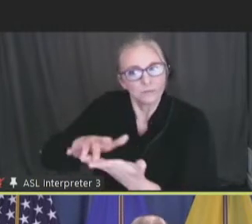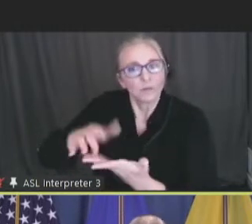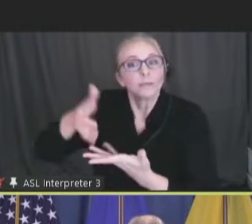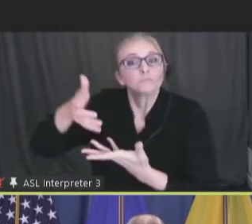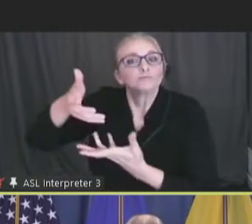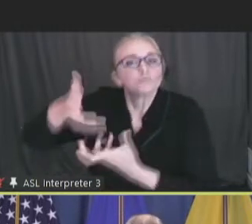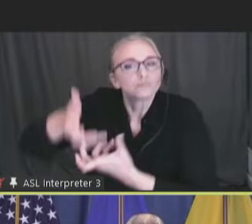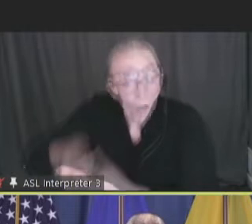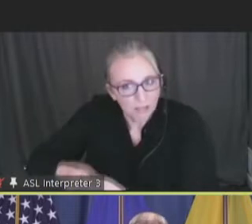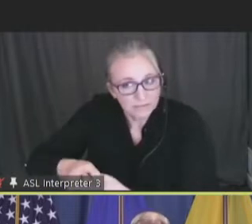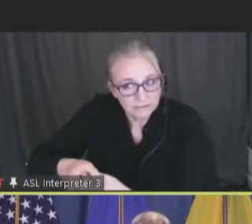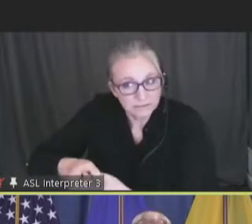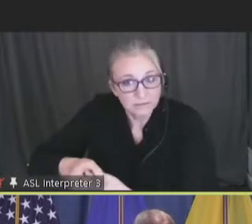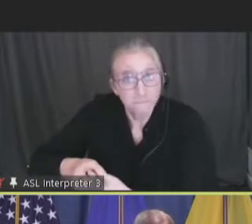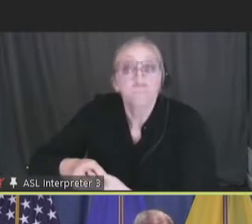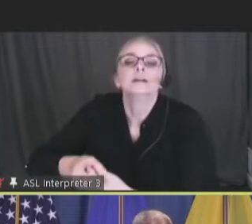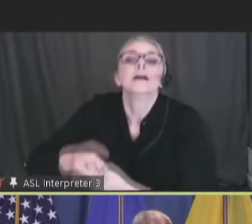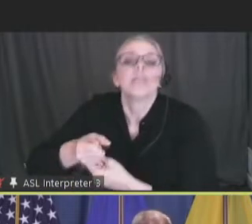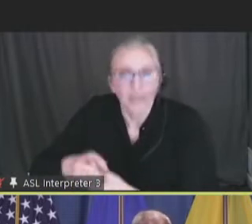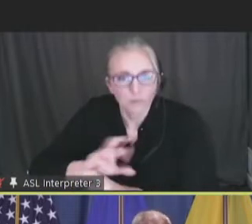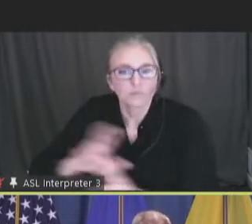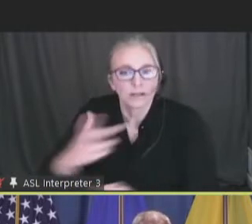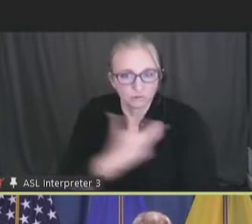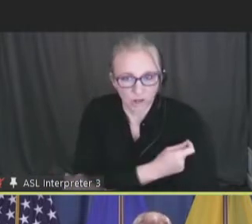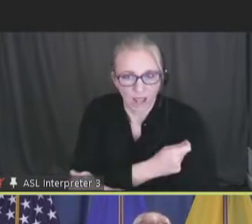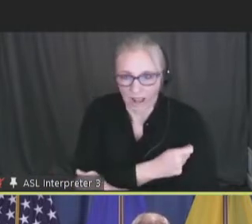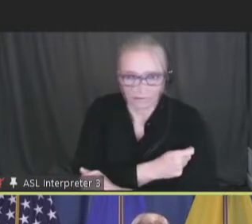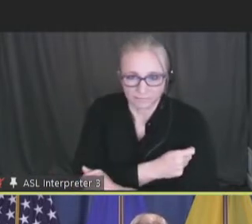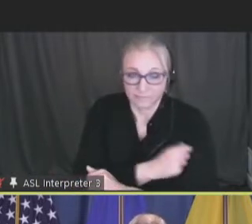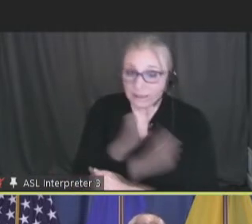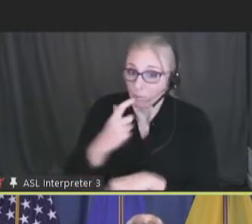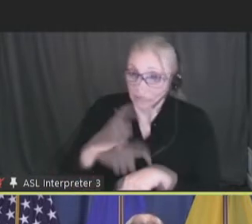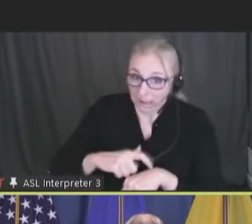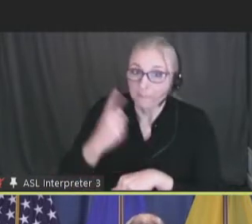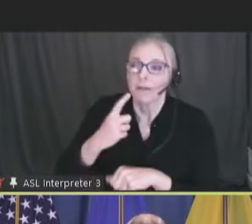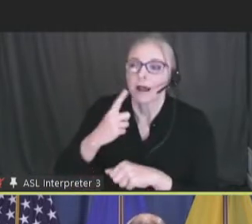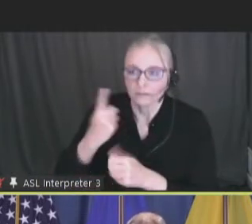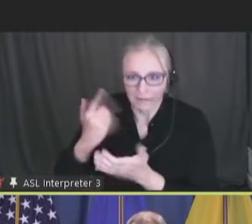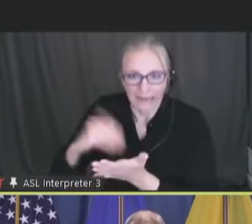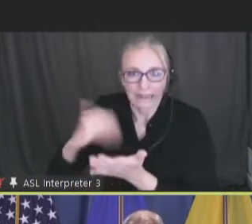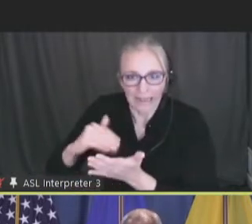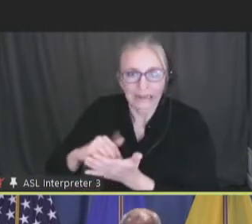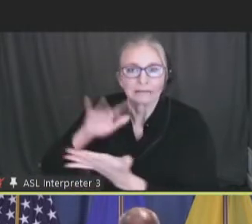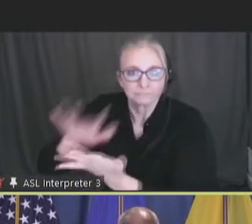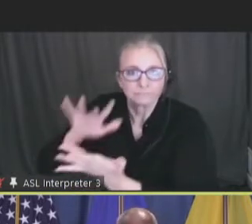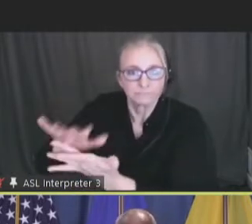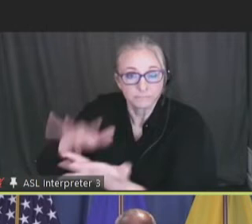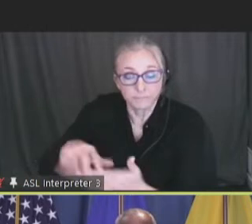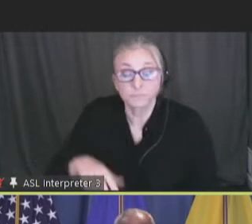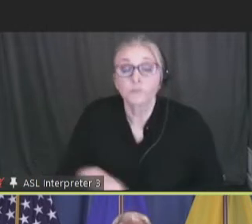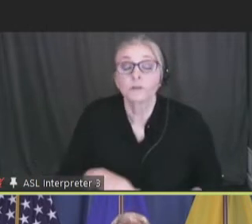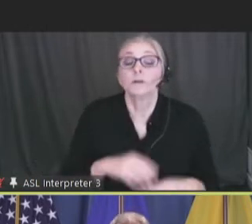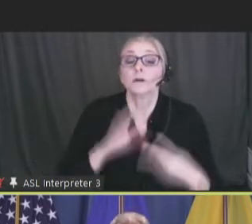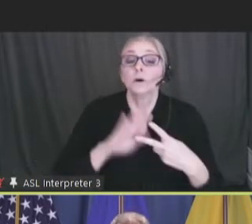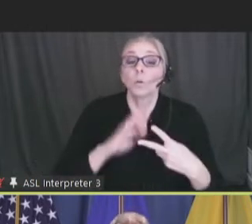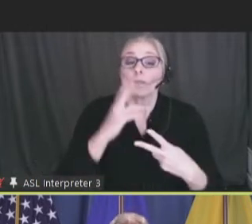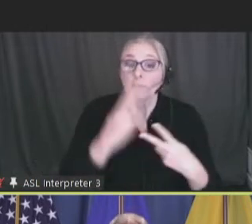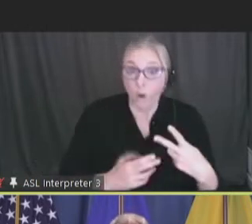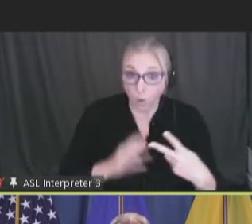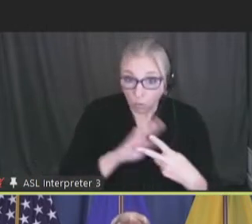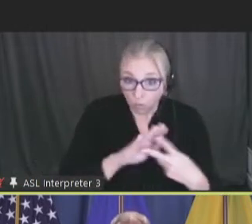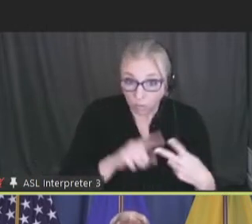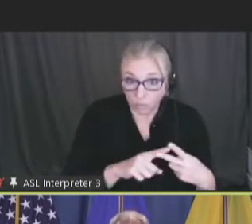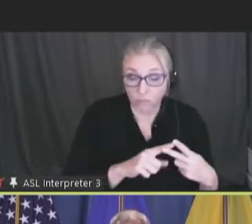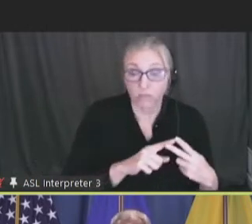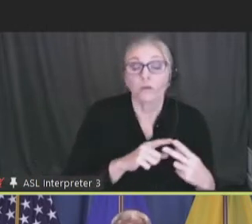before people are ready to get a vaccine. With both initiatives, our initial outreach